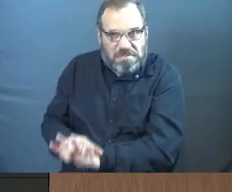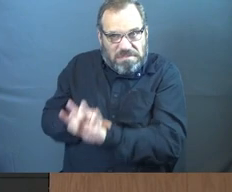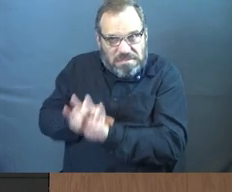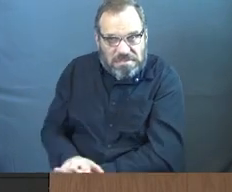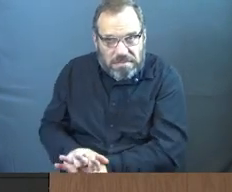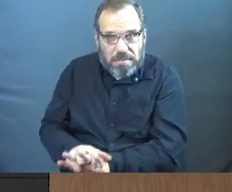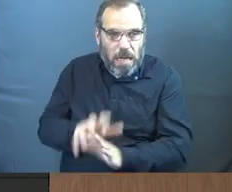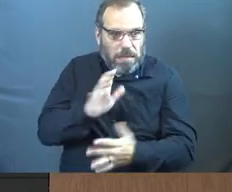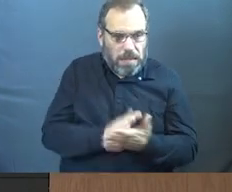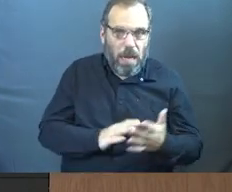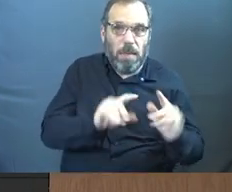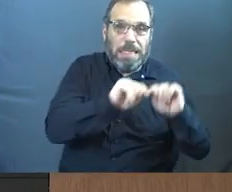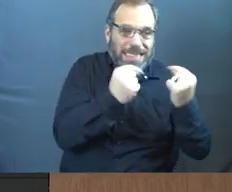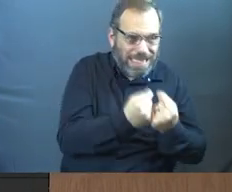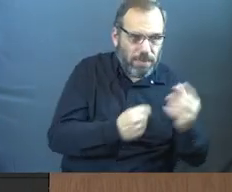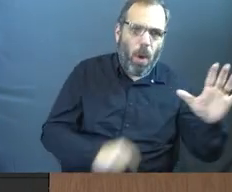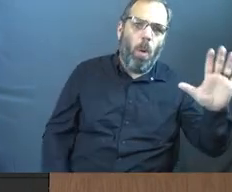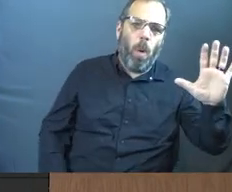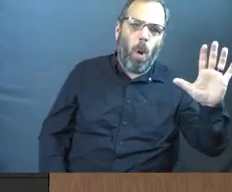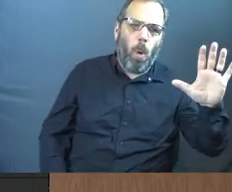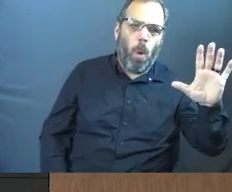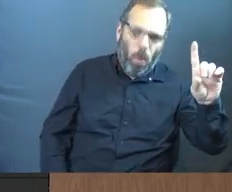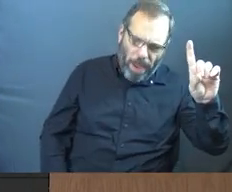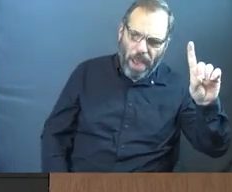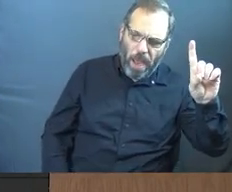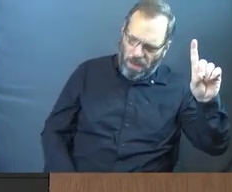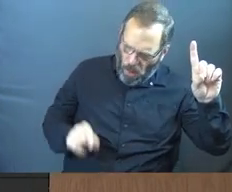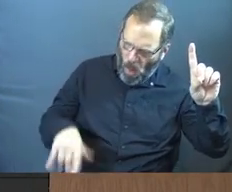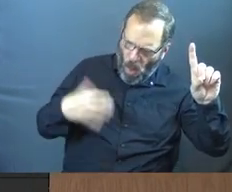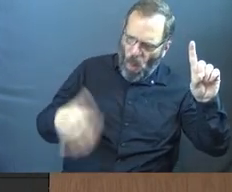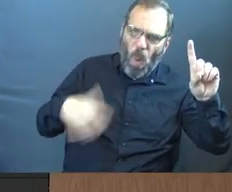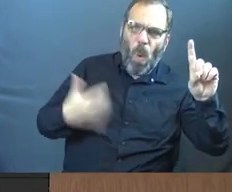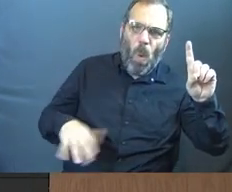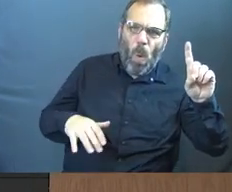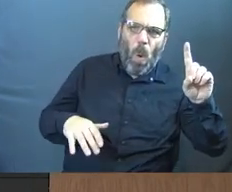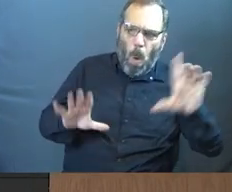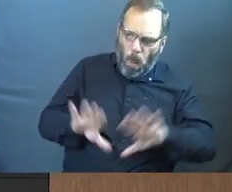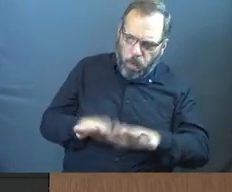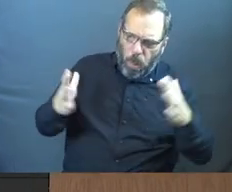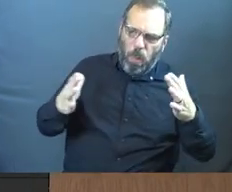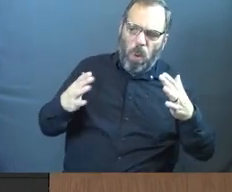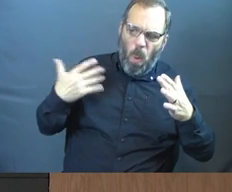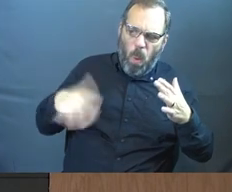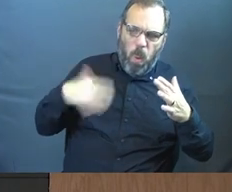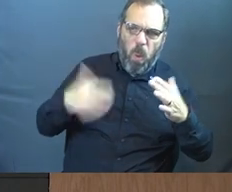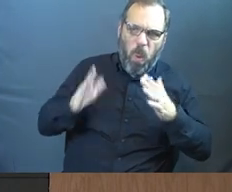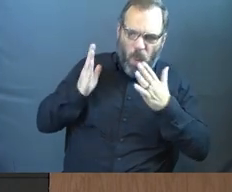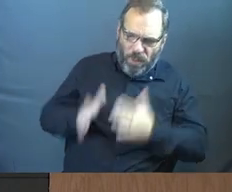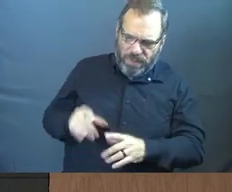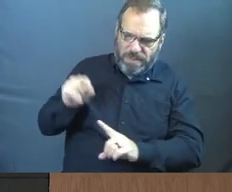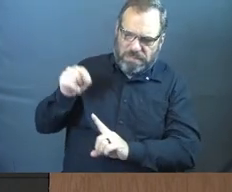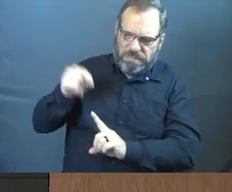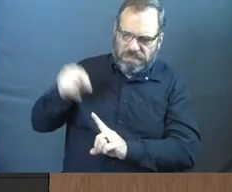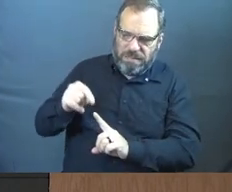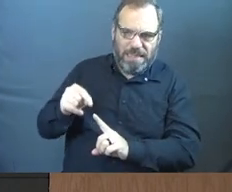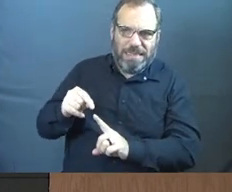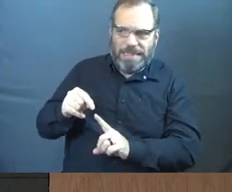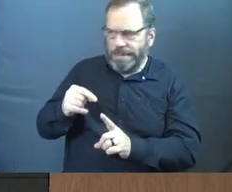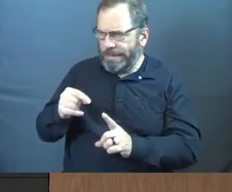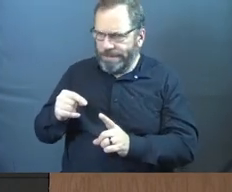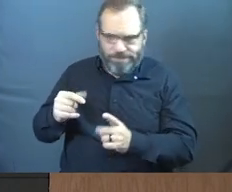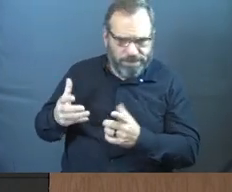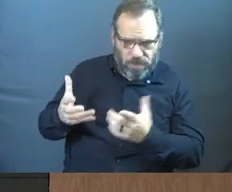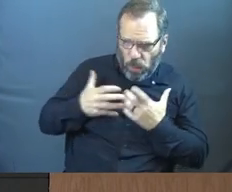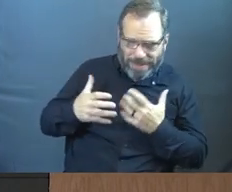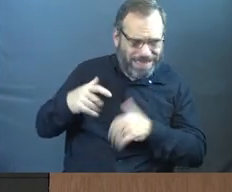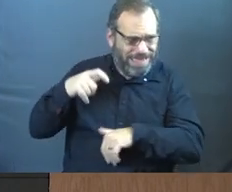And some of the people on one of the teams said, Wow, you know, this is a very vulnerable moment for this guy. I'm not sure that we